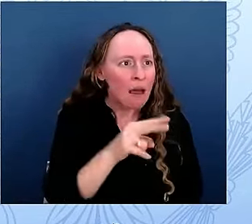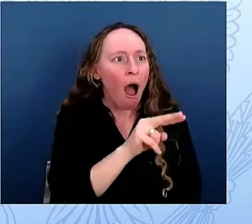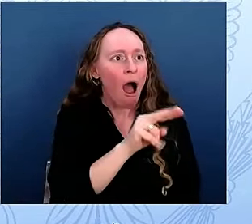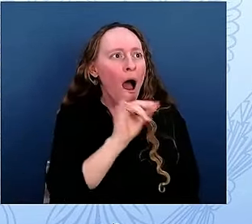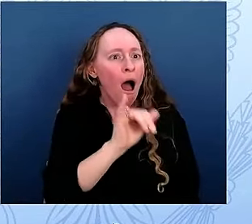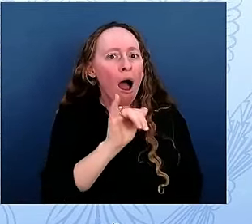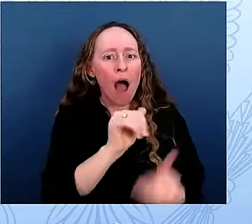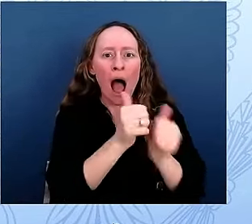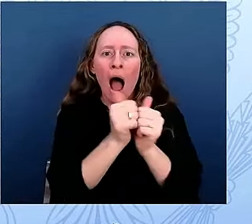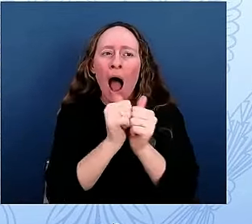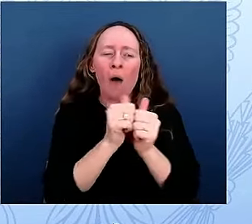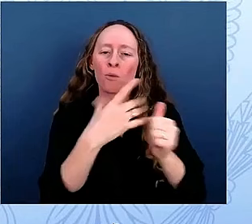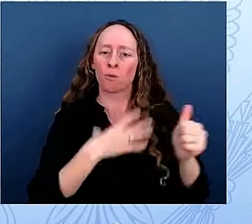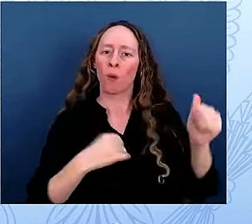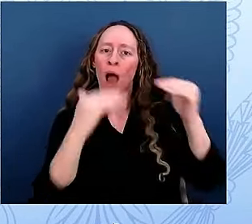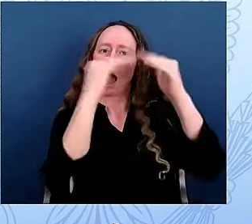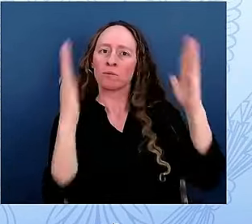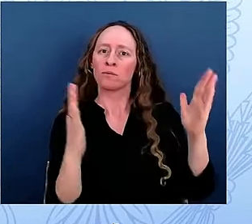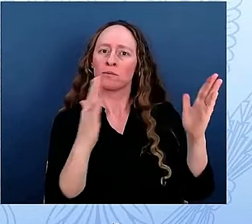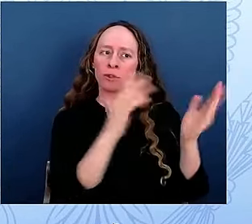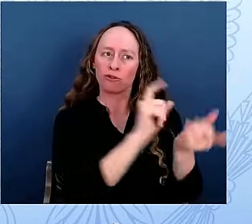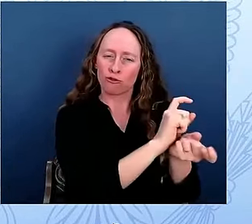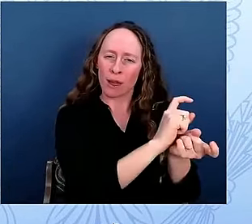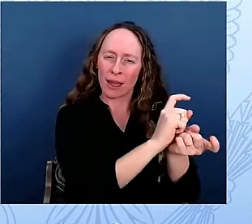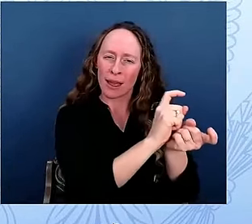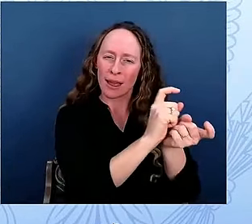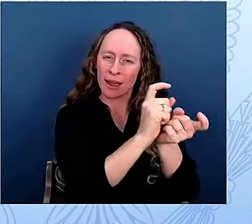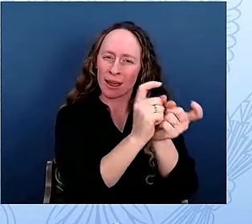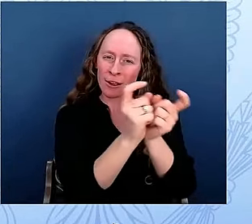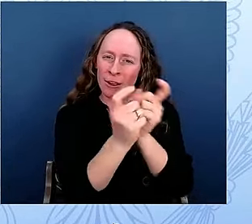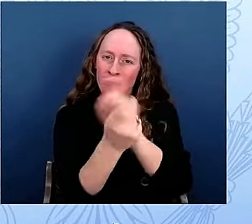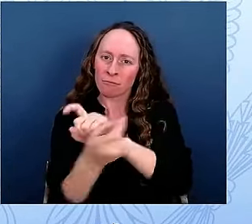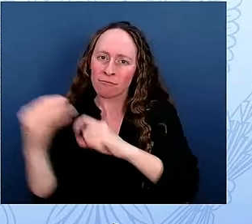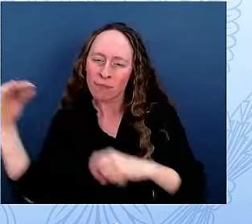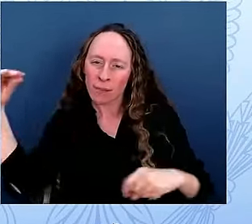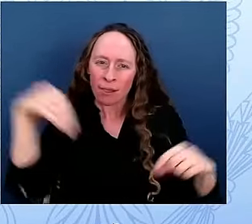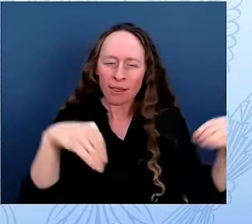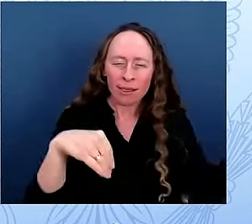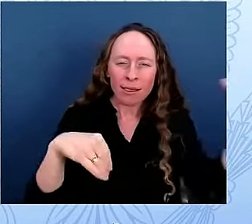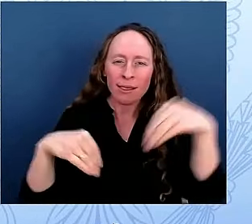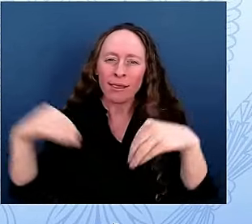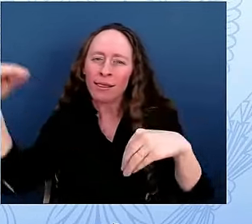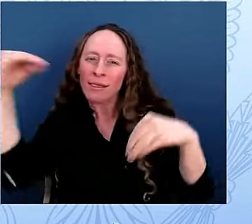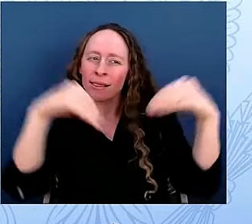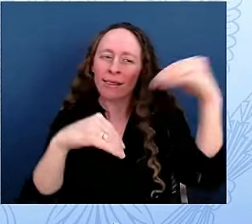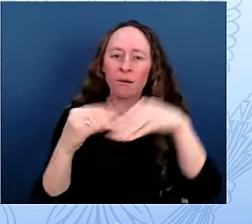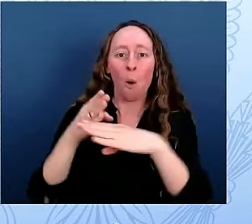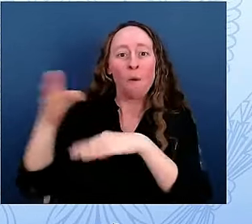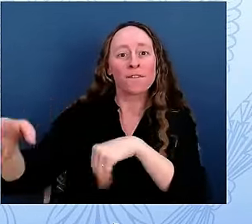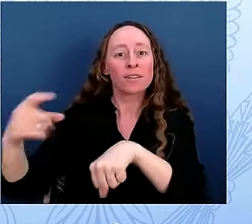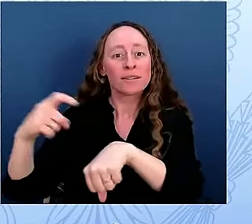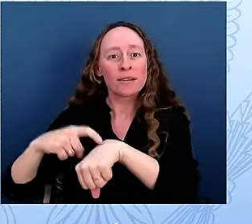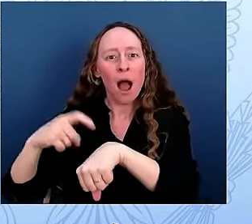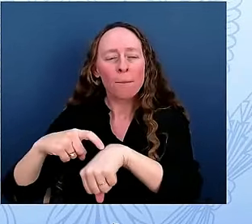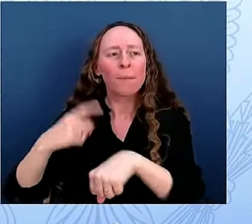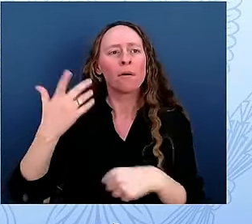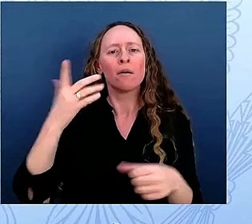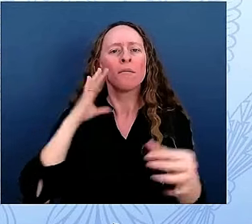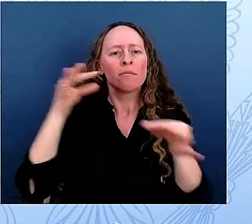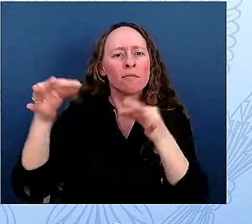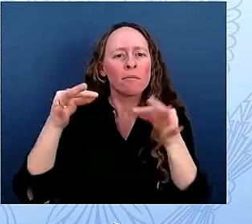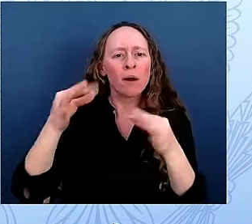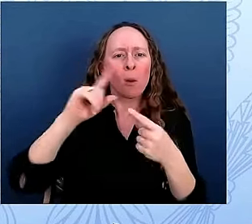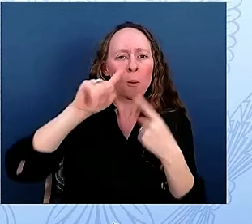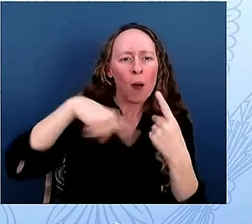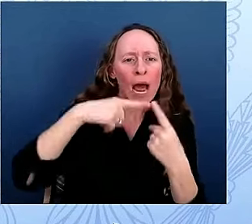added each piece of the house and when? Serving as your First Lady has been an